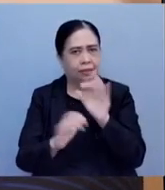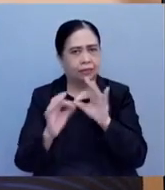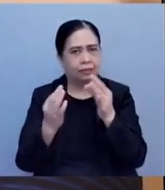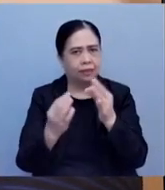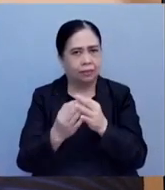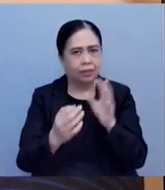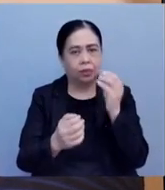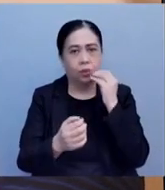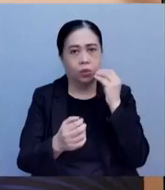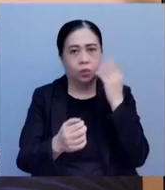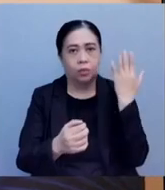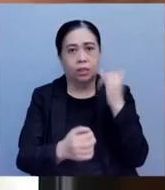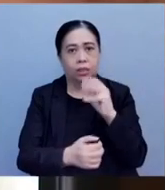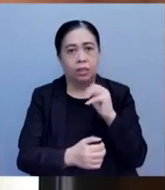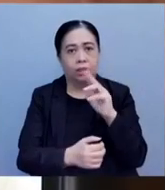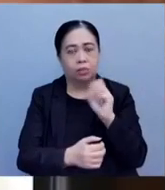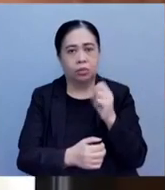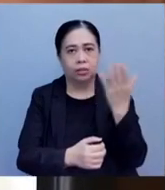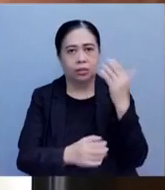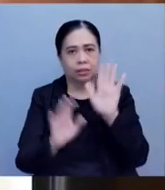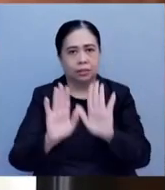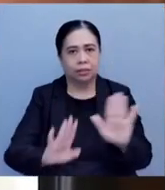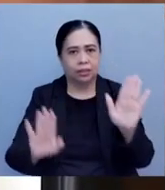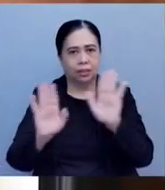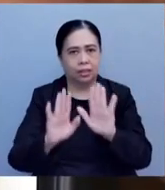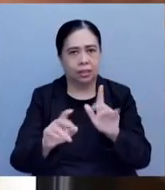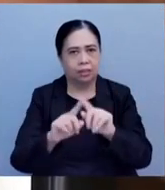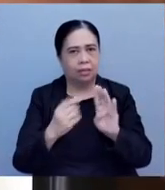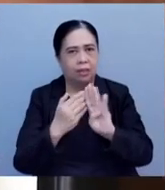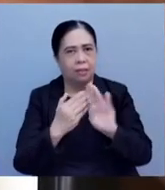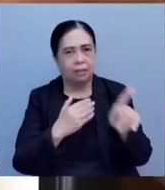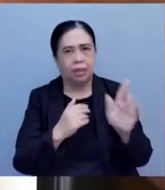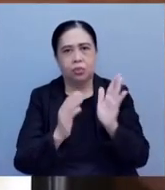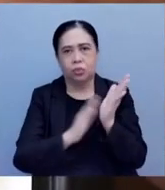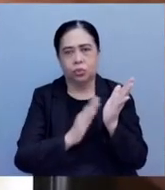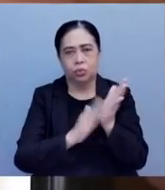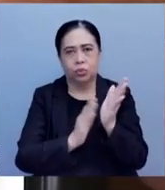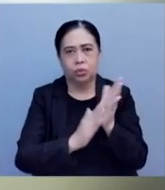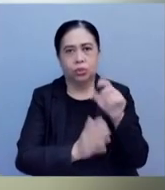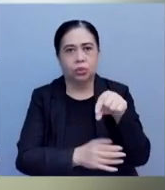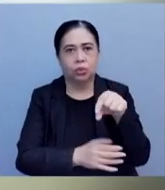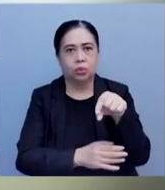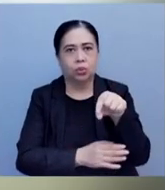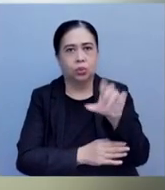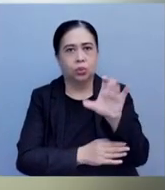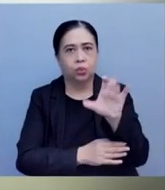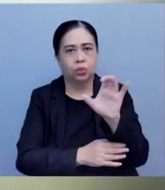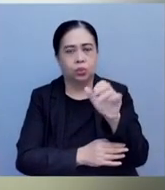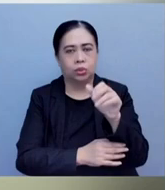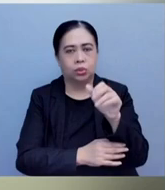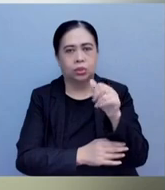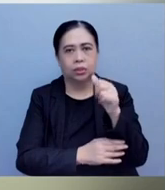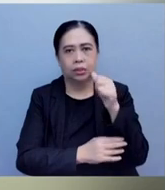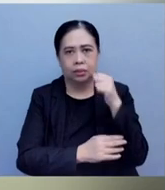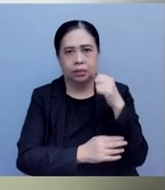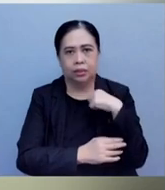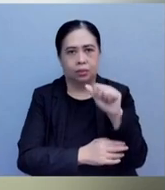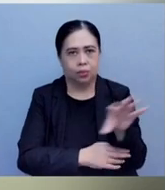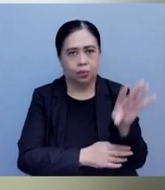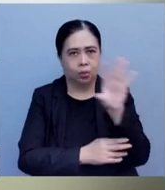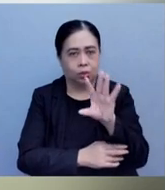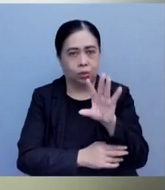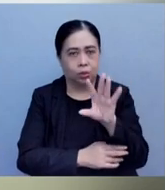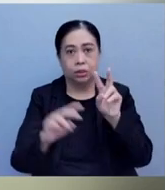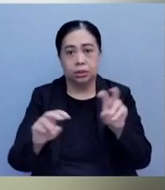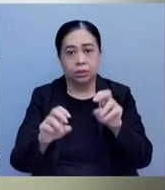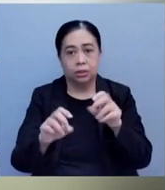home in Imuscavita last Sunday. But Aldrin went back to his school in Quezon City yesterday morning. Initial investigation from authorities say